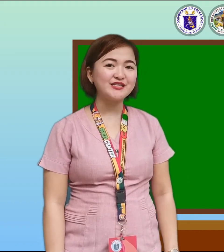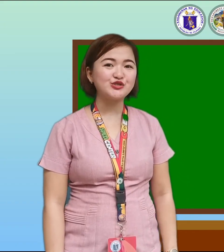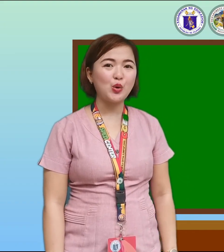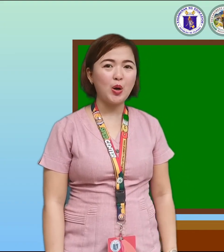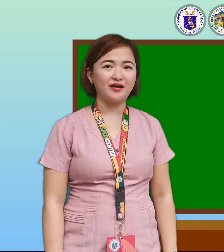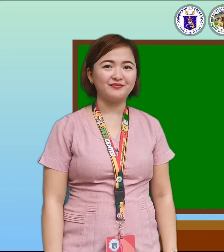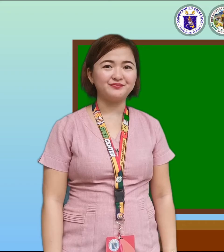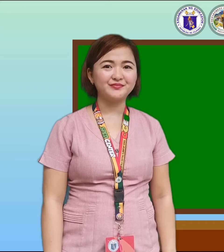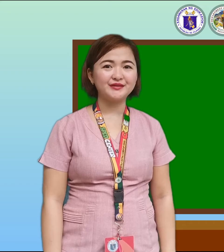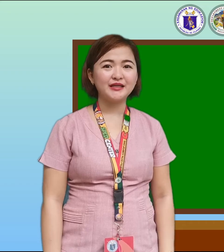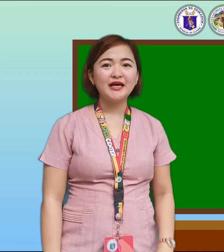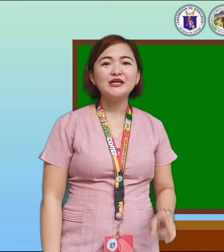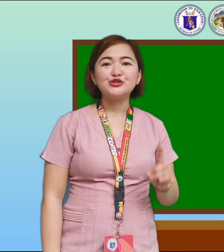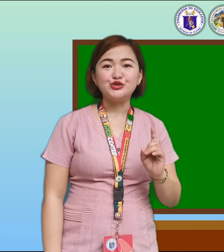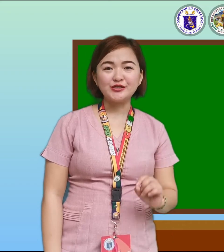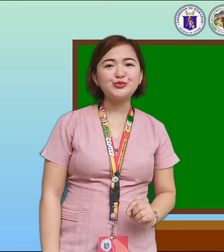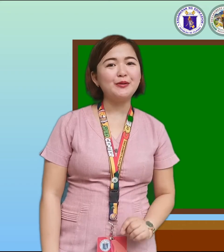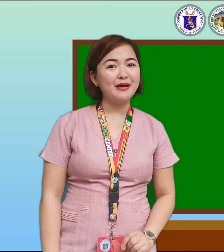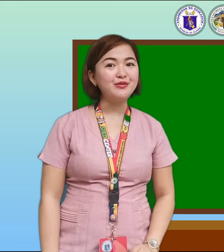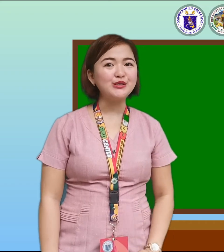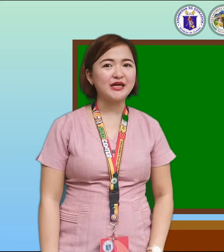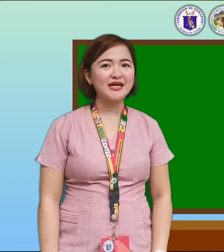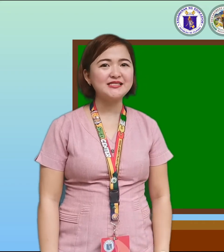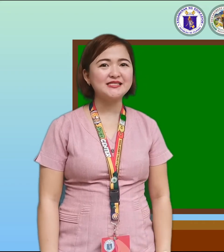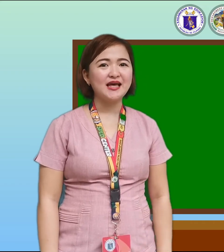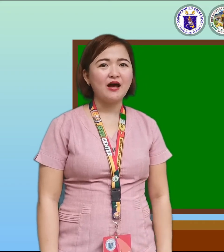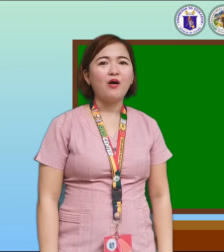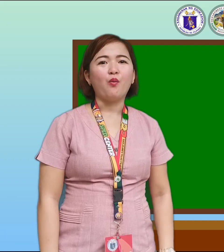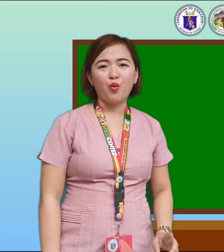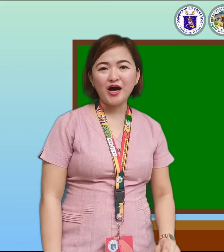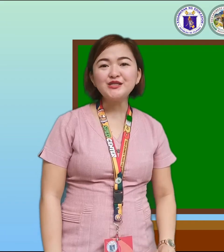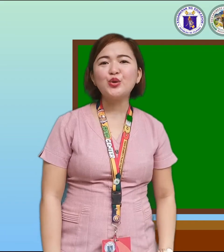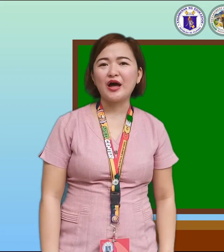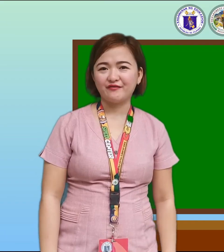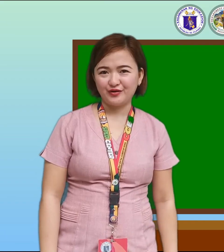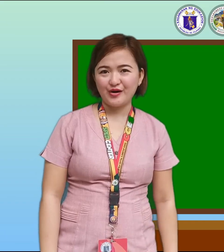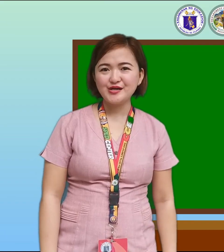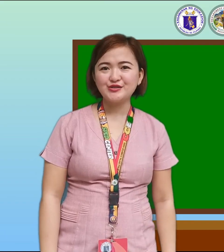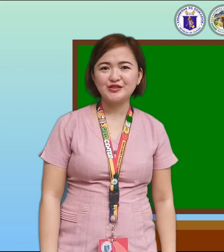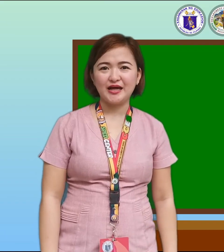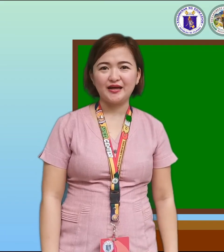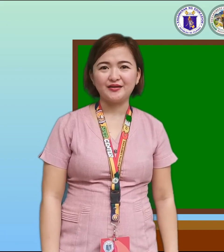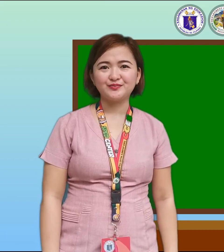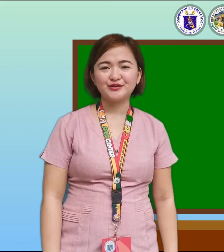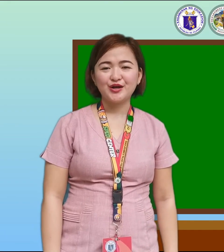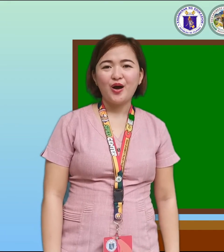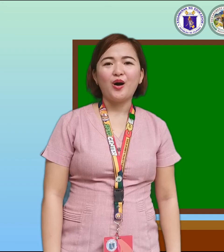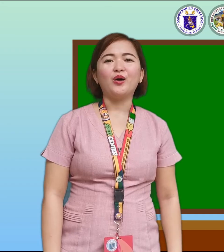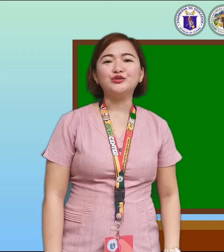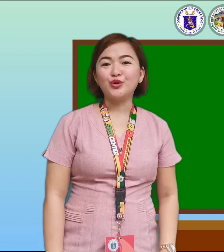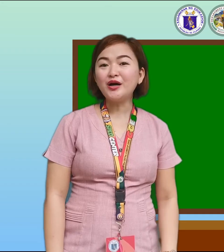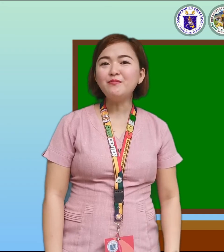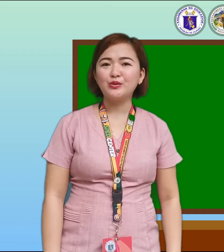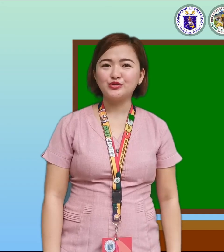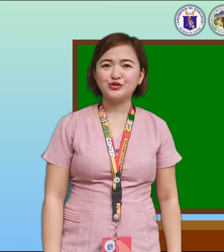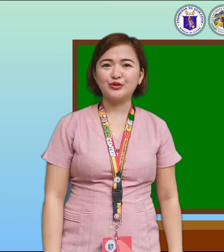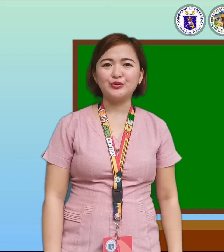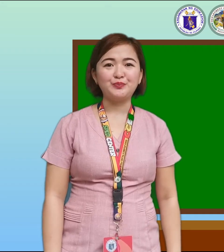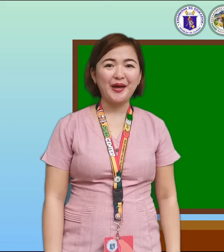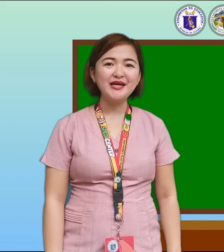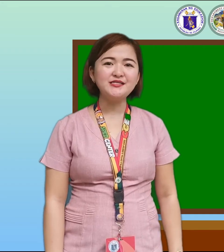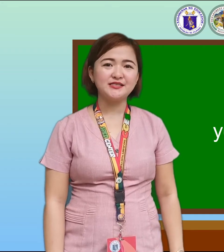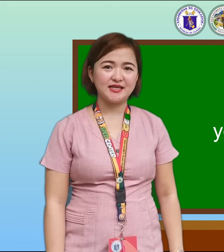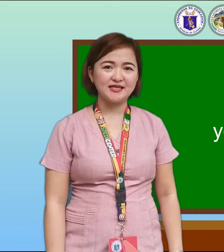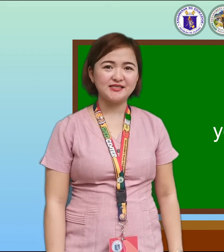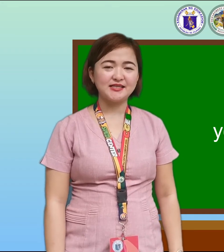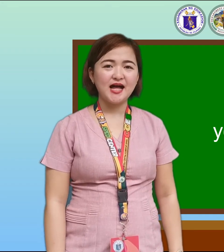the perfect score. Just remember, kids, what you have learned today. On your mojo